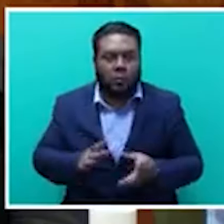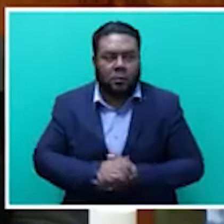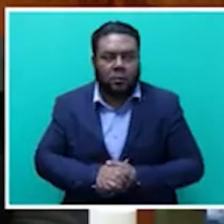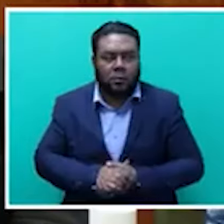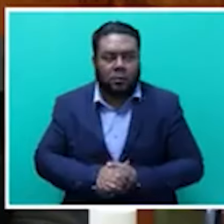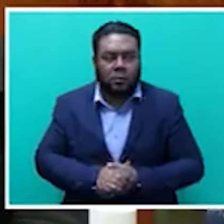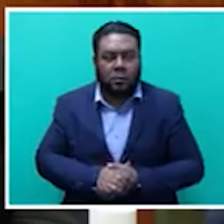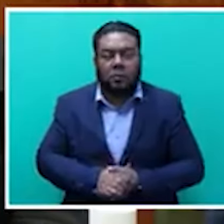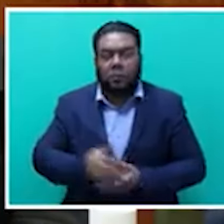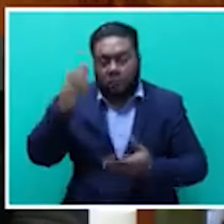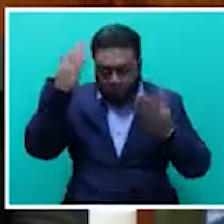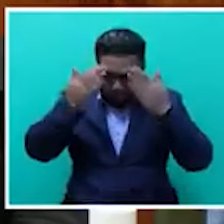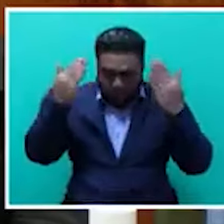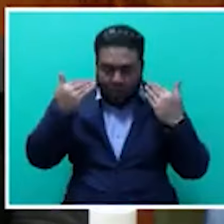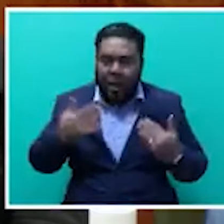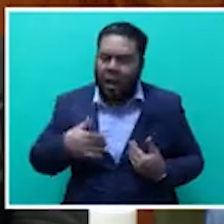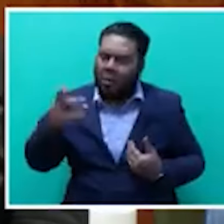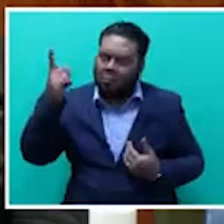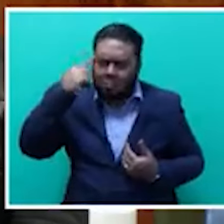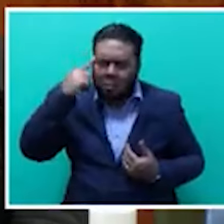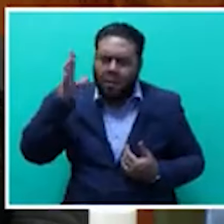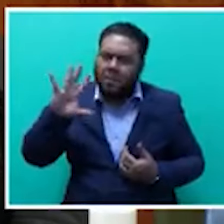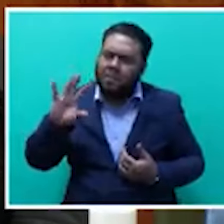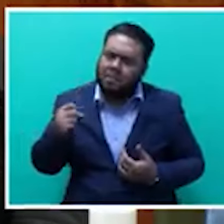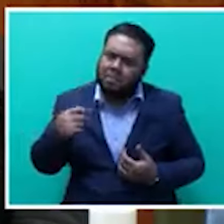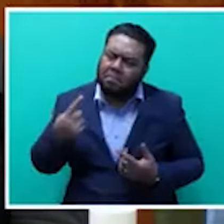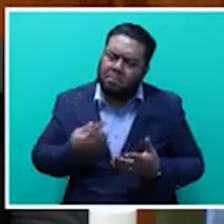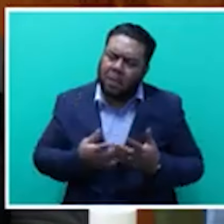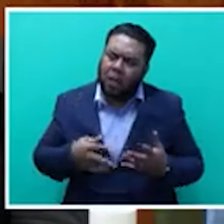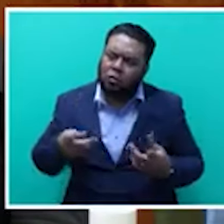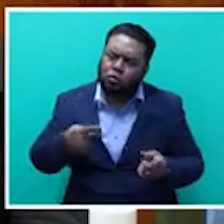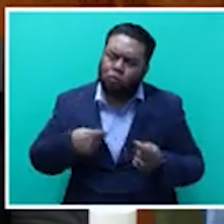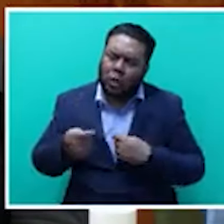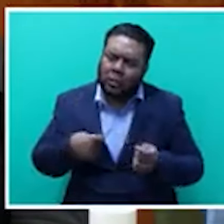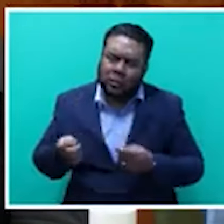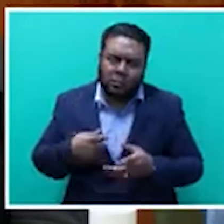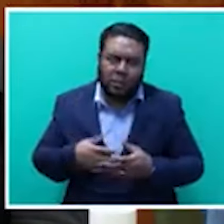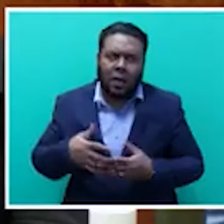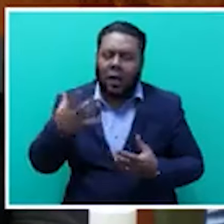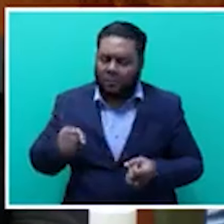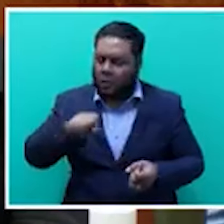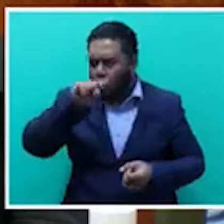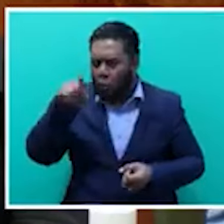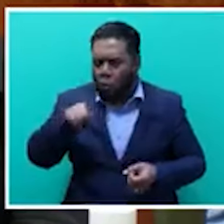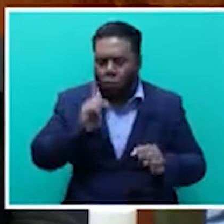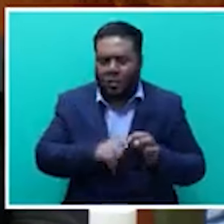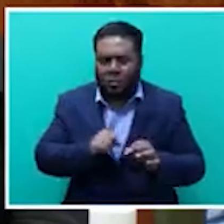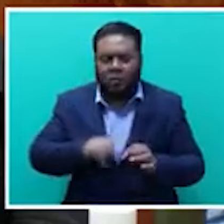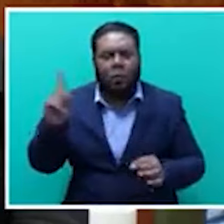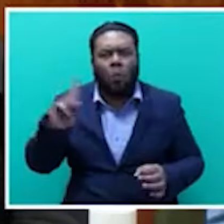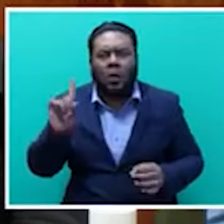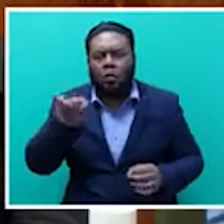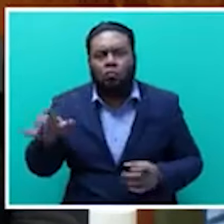In terms of trade missions, there is always a question of what are